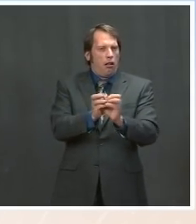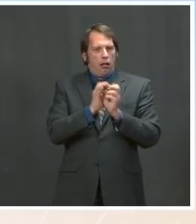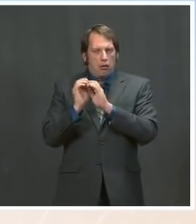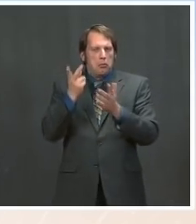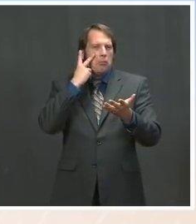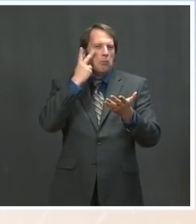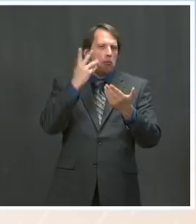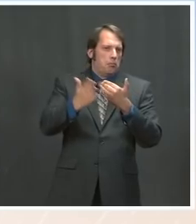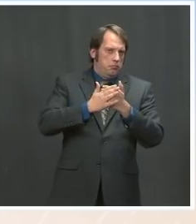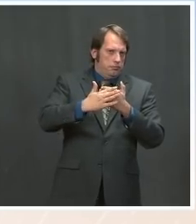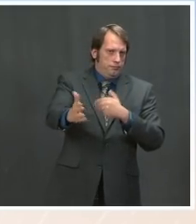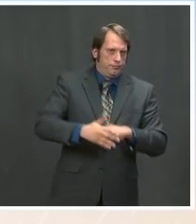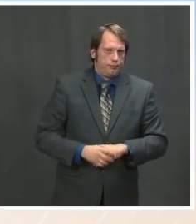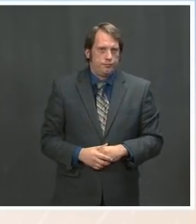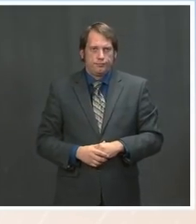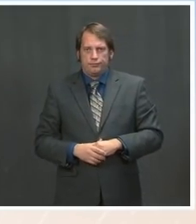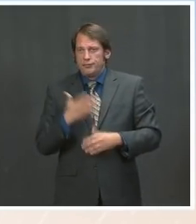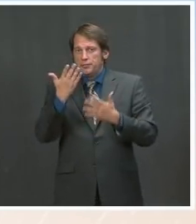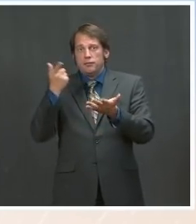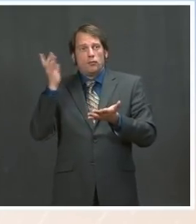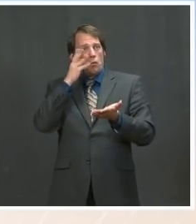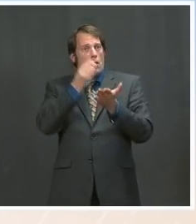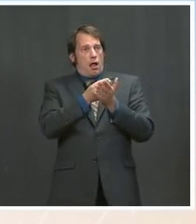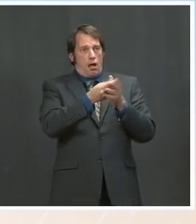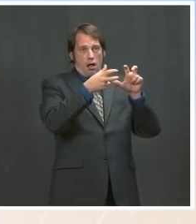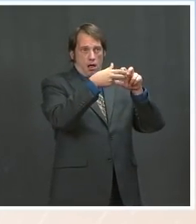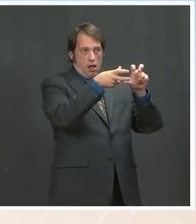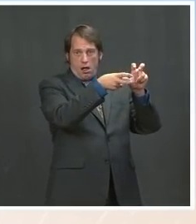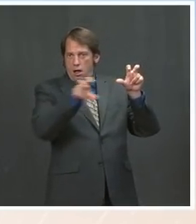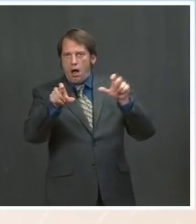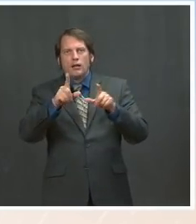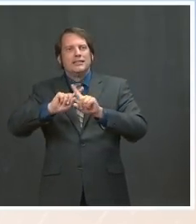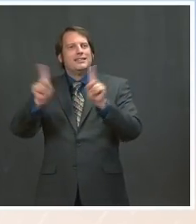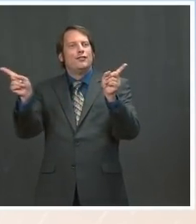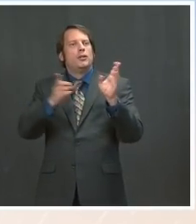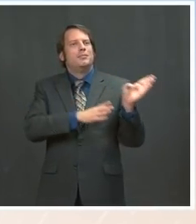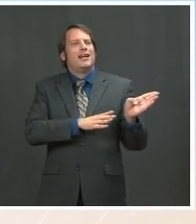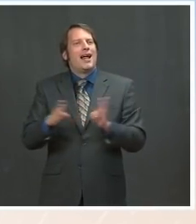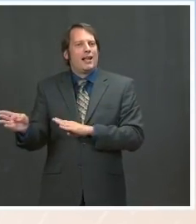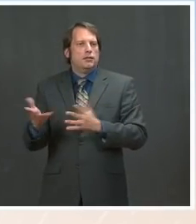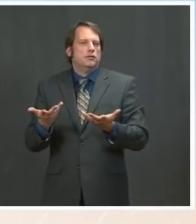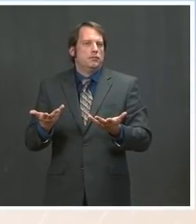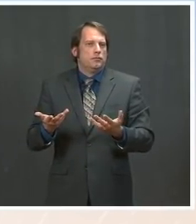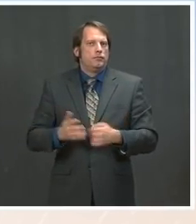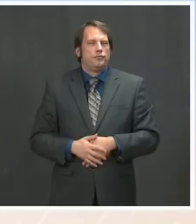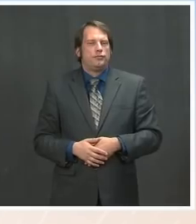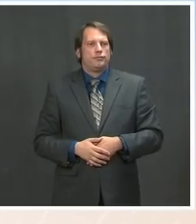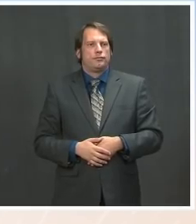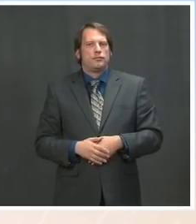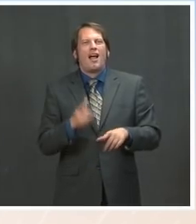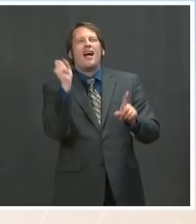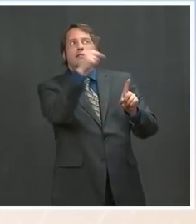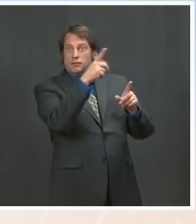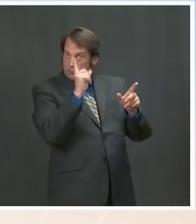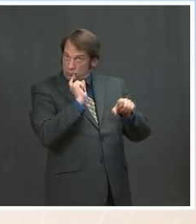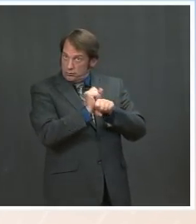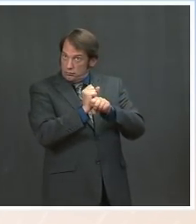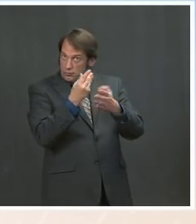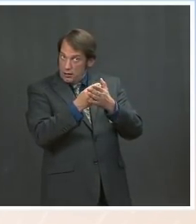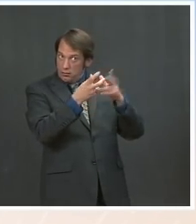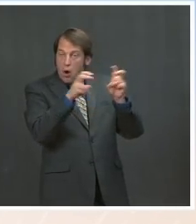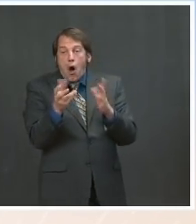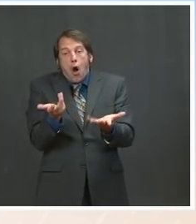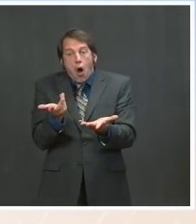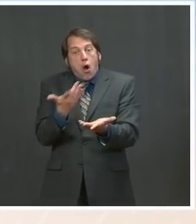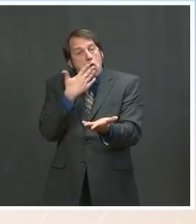package just to make it more palatable for this one to pass? You know, it's a great question, but we're not quite there in the mechanics or the mechanisms for what different components